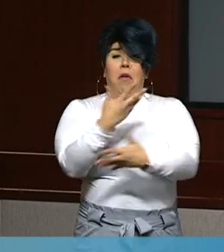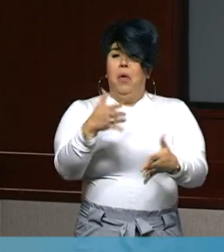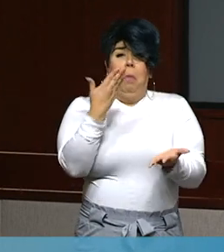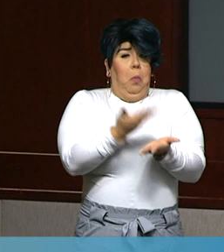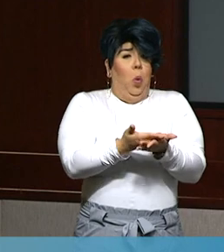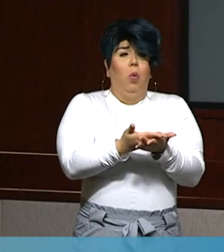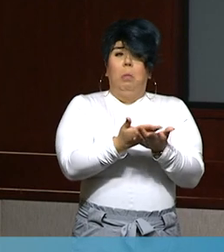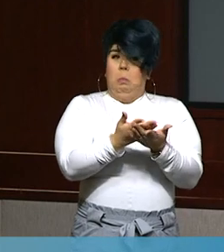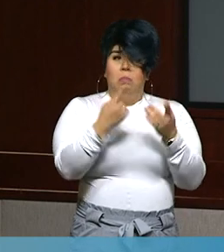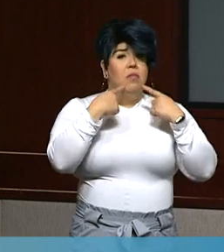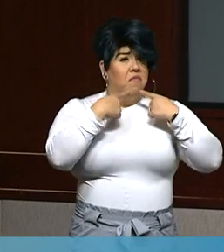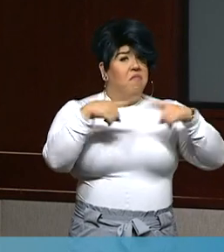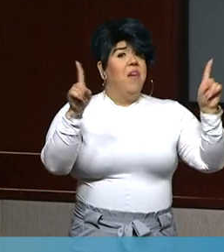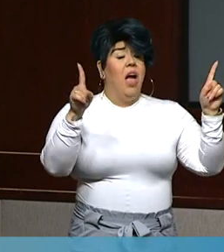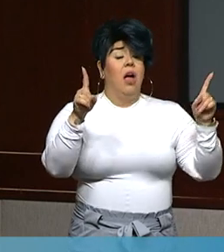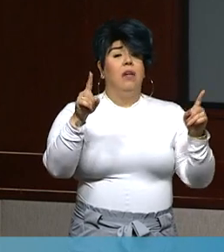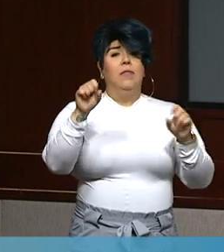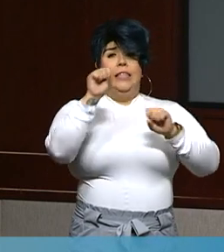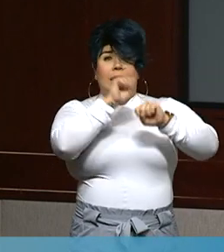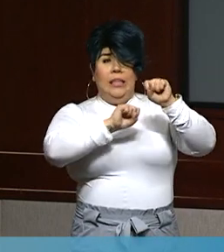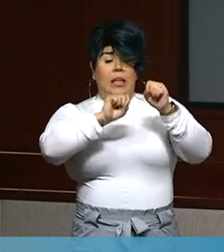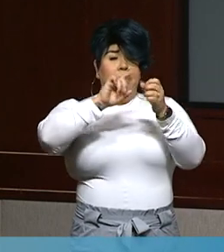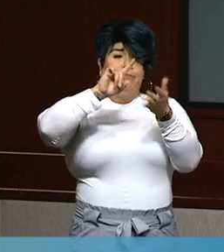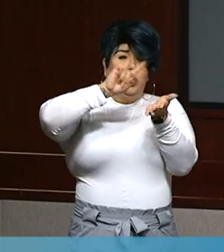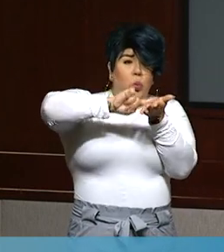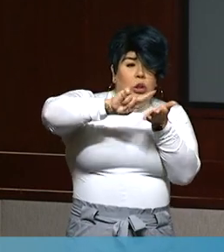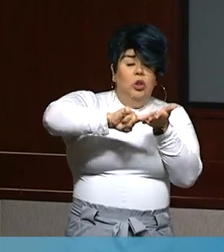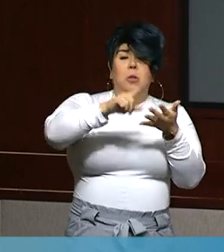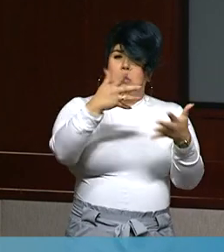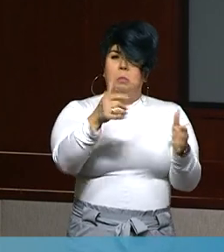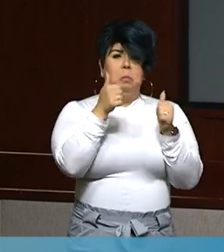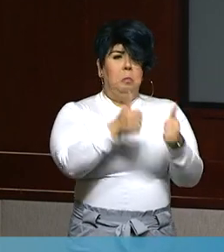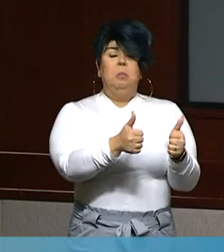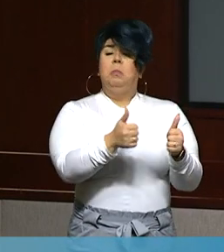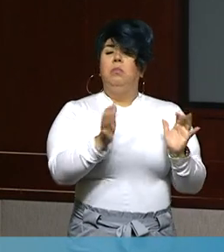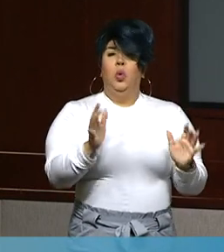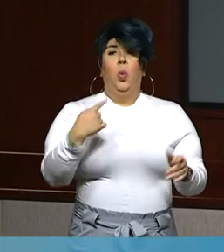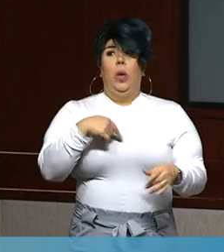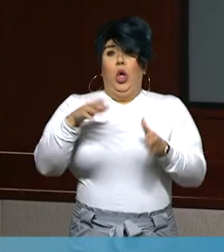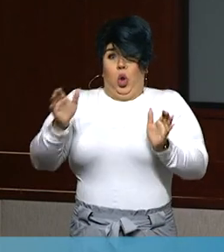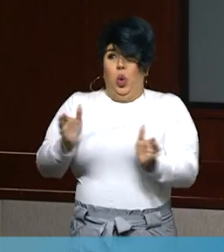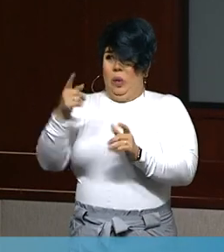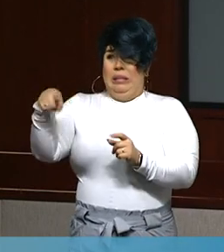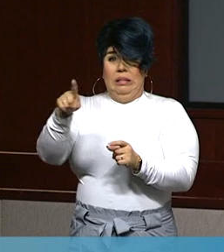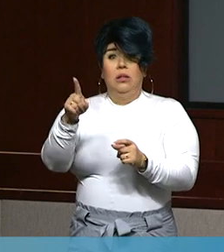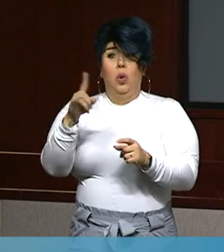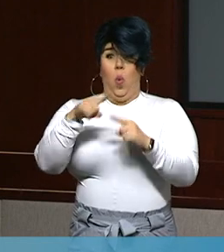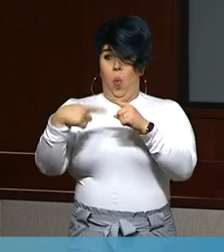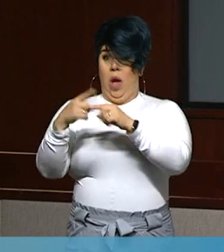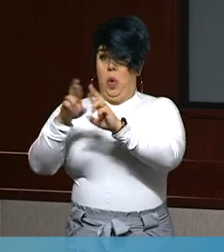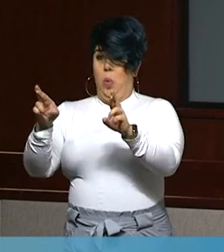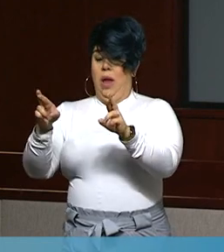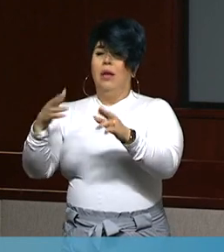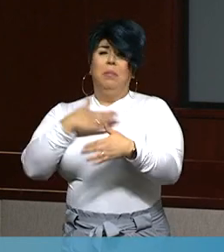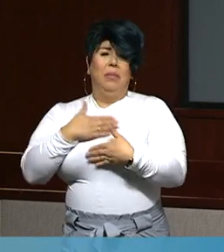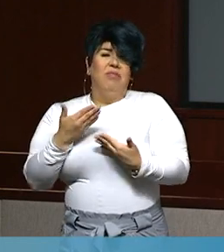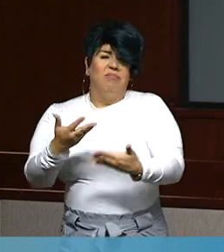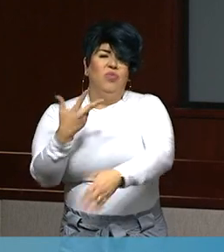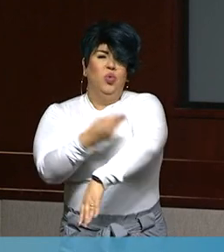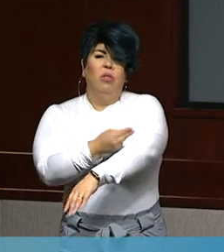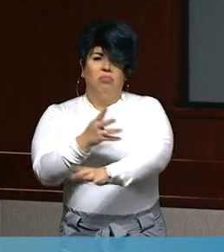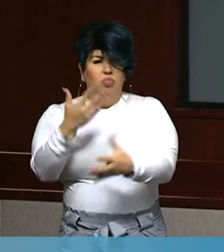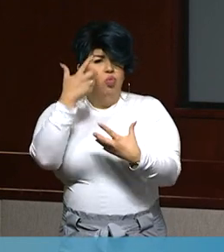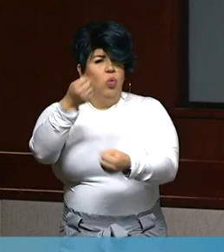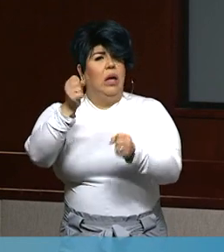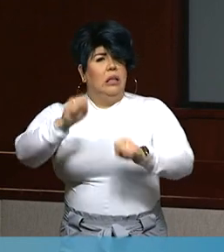The science behind it is sound and we encourage all to take the vaccine, to trust it, to